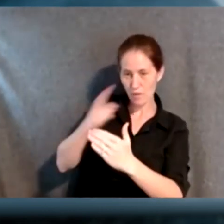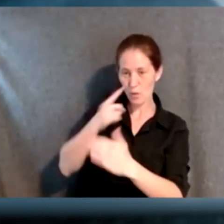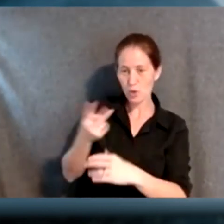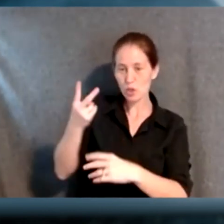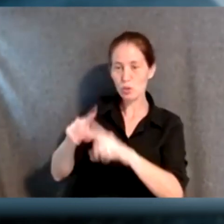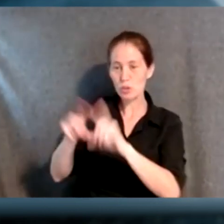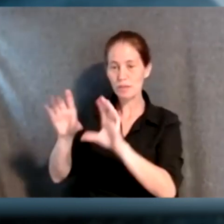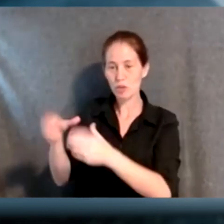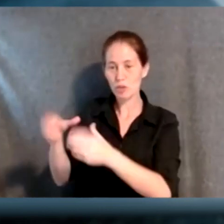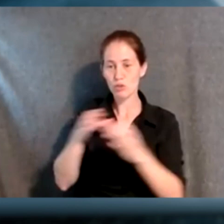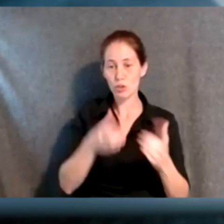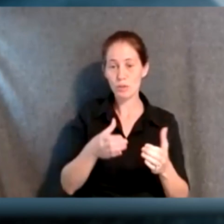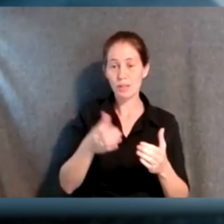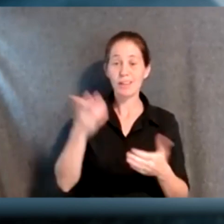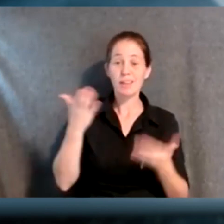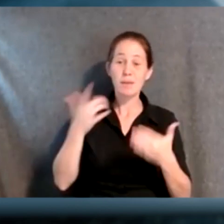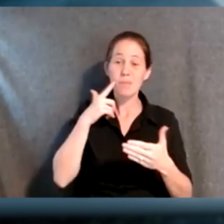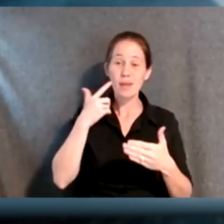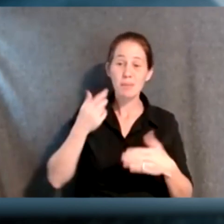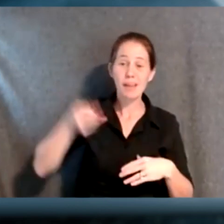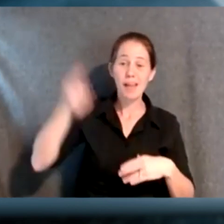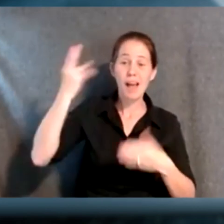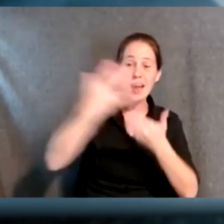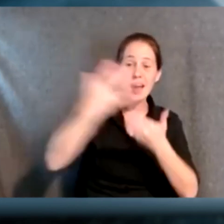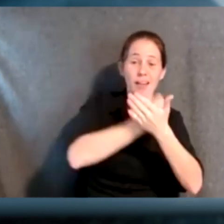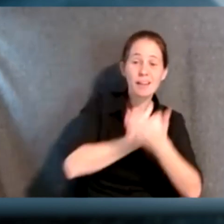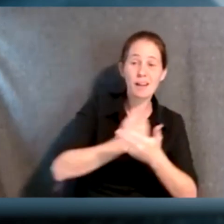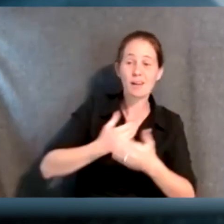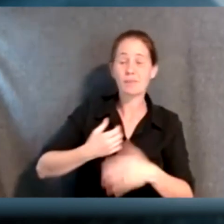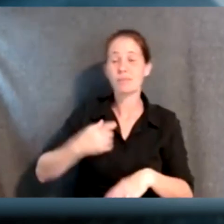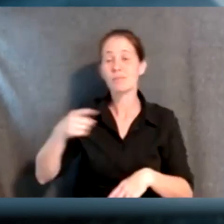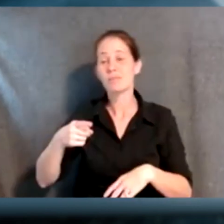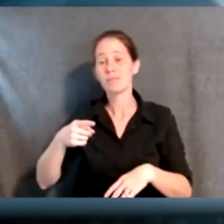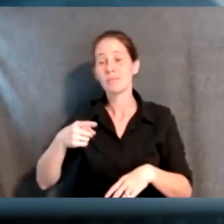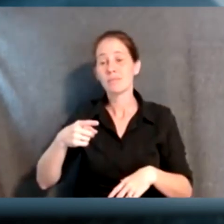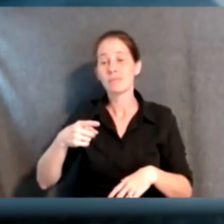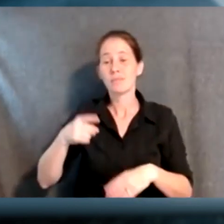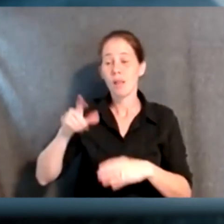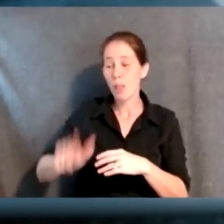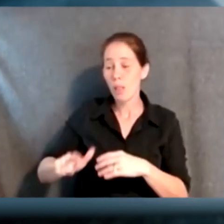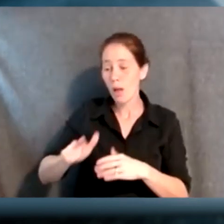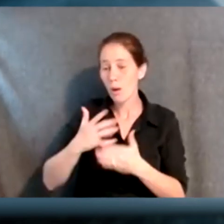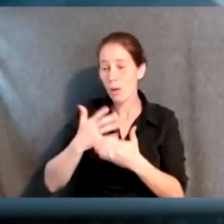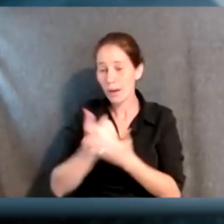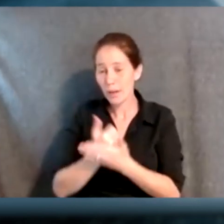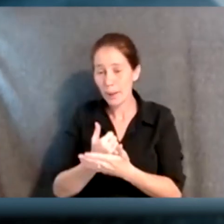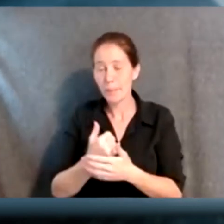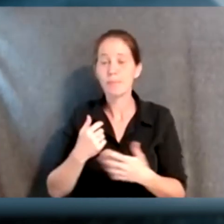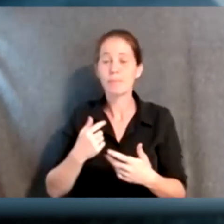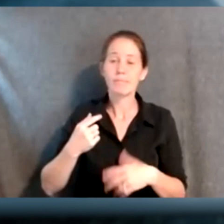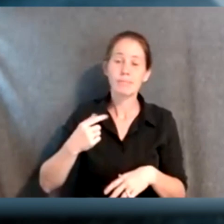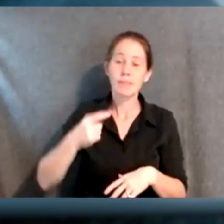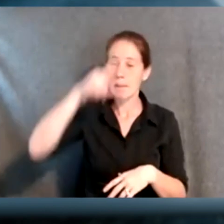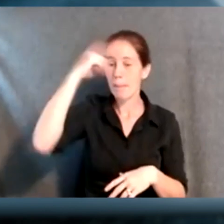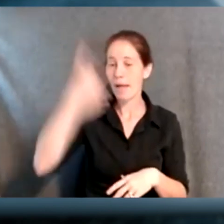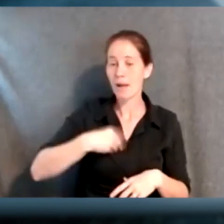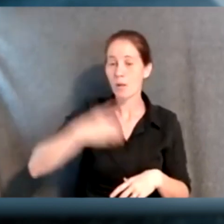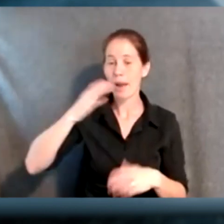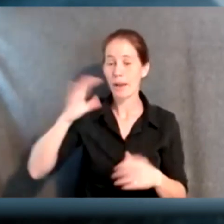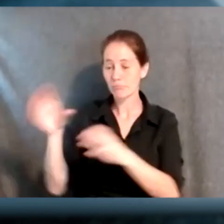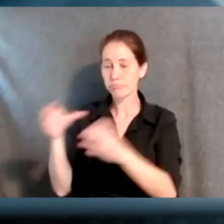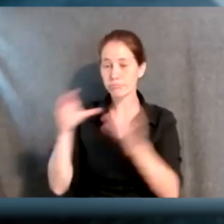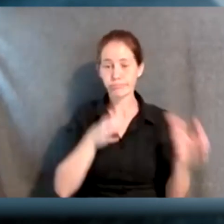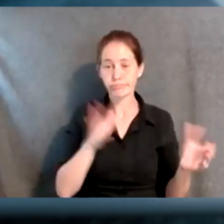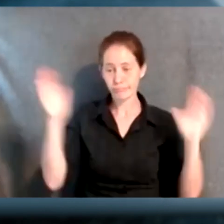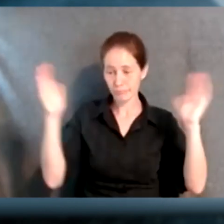groups, either high and low income, black and white population. But we were able to start to pinpoint some of the challenges that